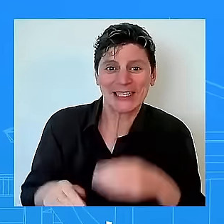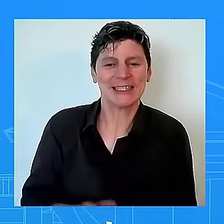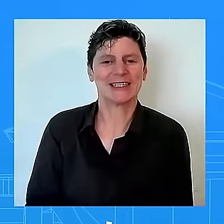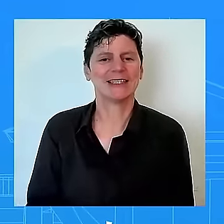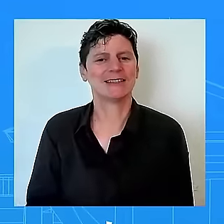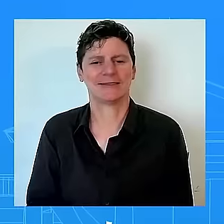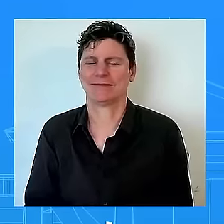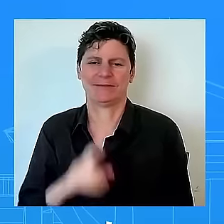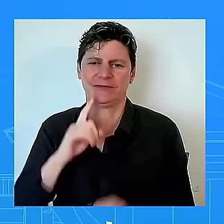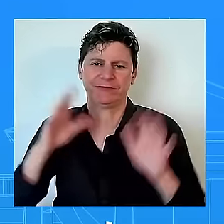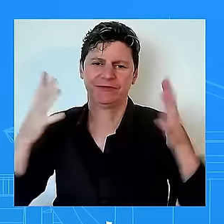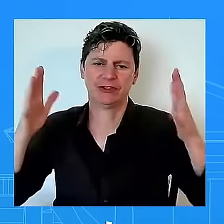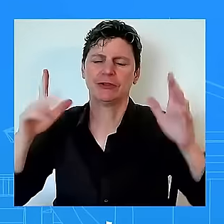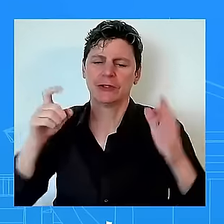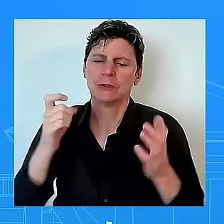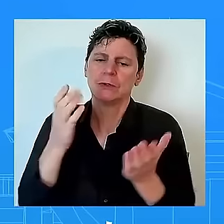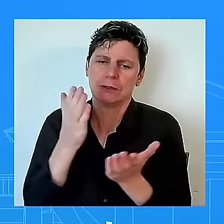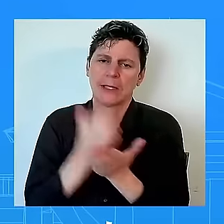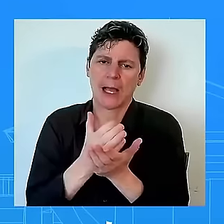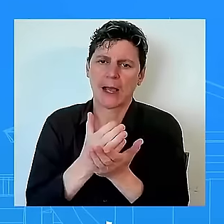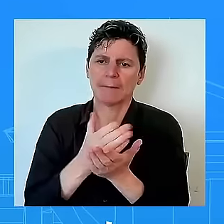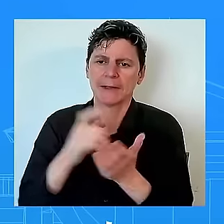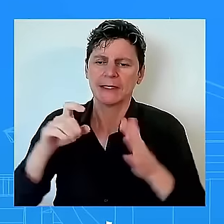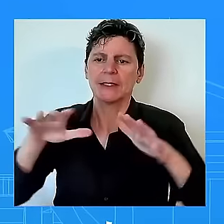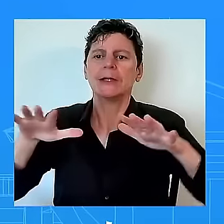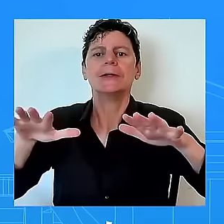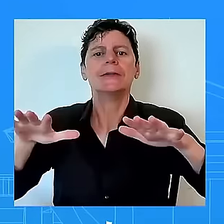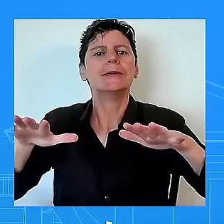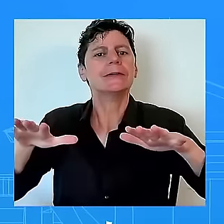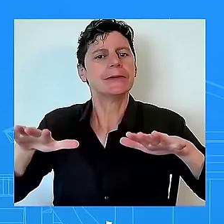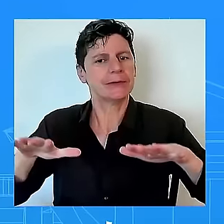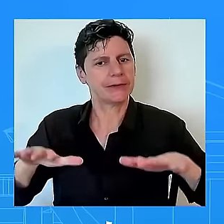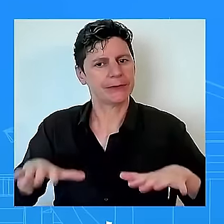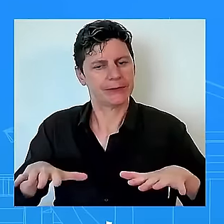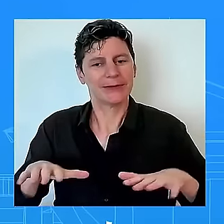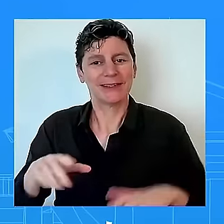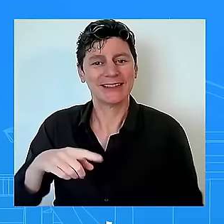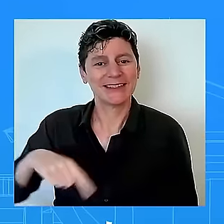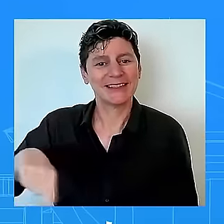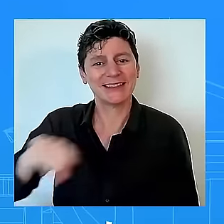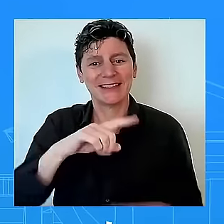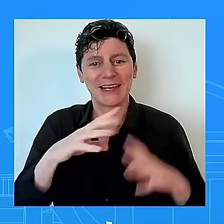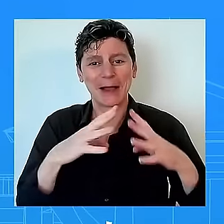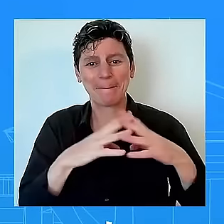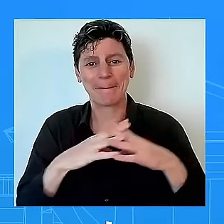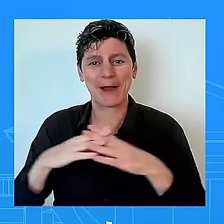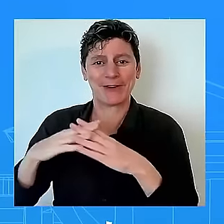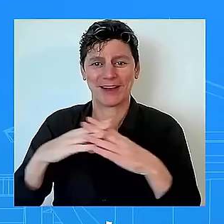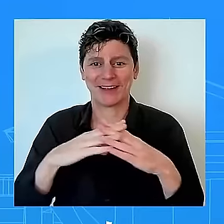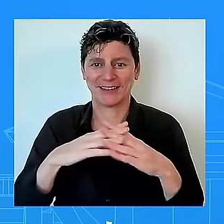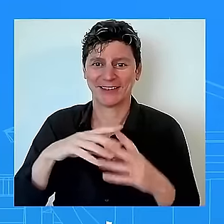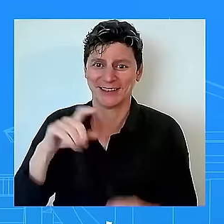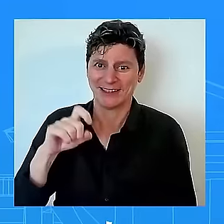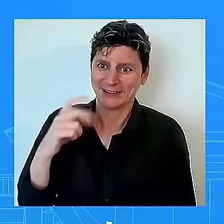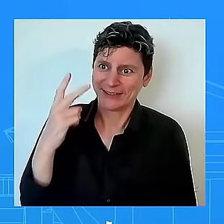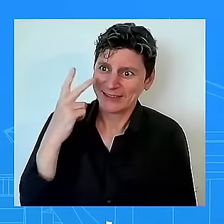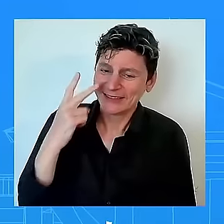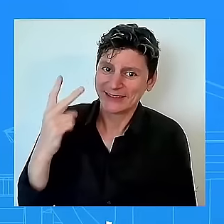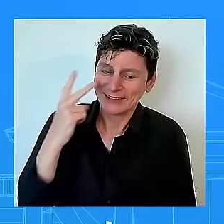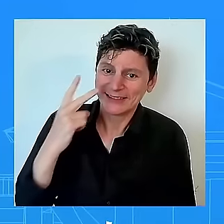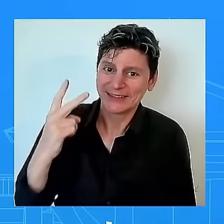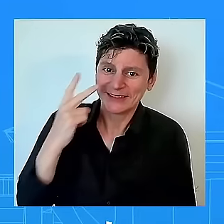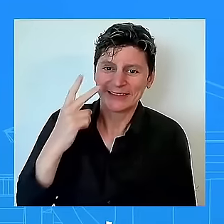need to uh we need to uh lower those types of that temperature lower that type of political violence it has no place